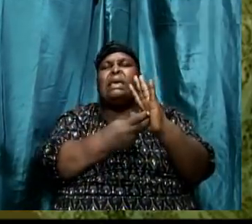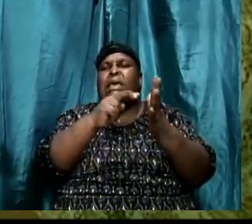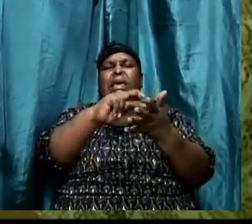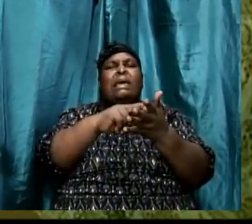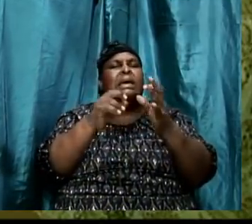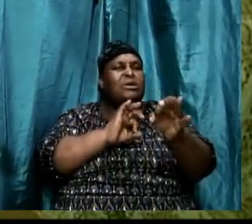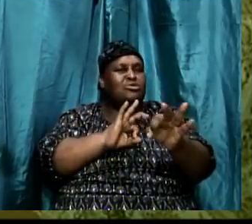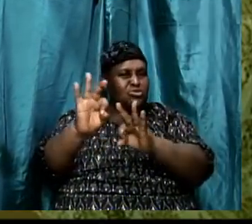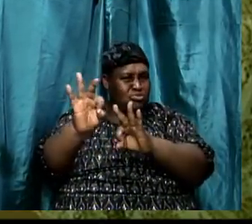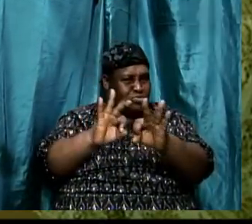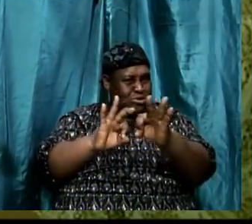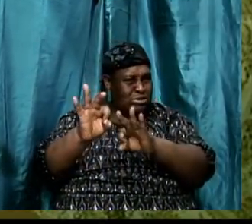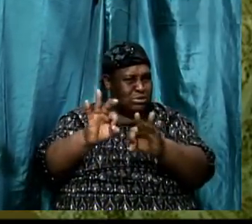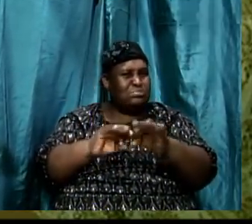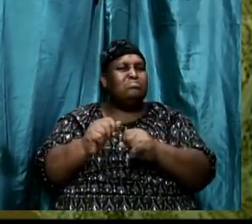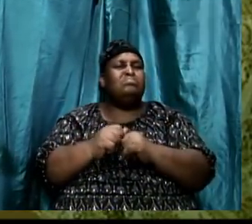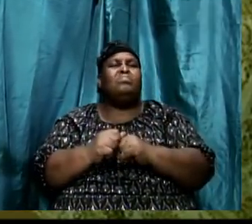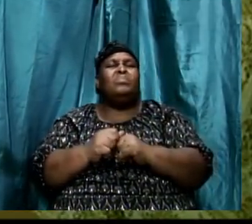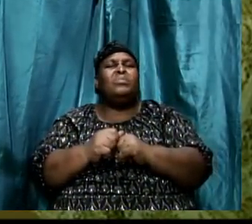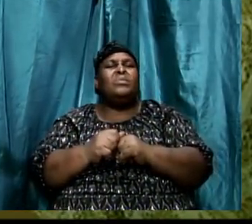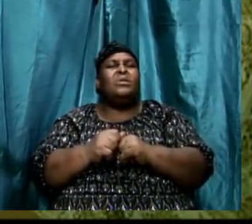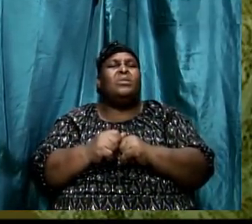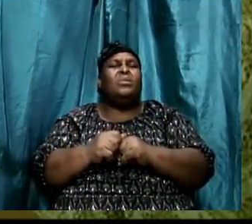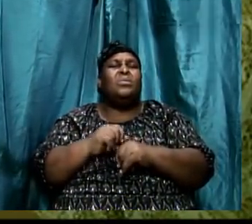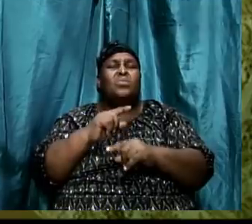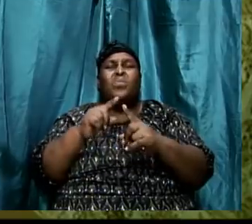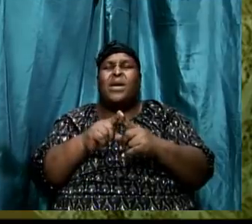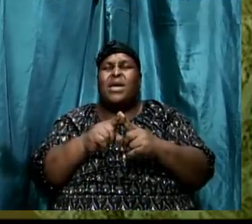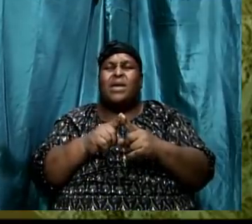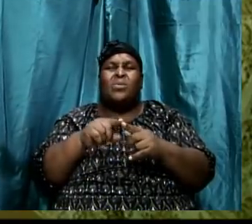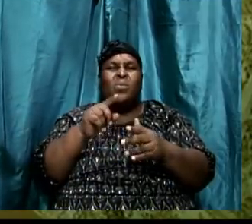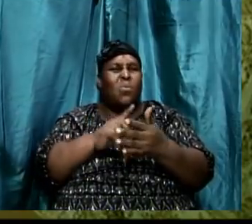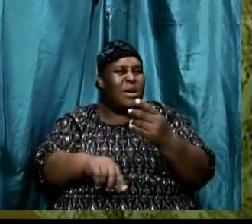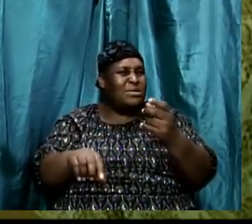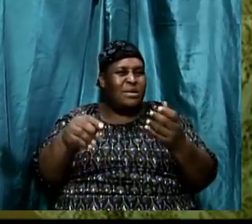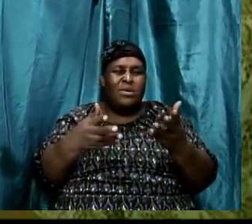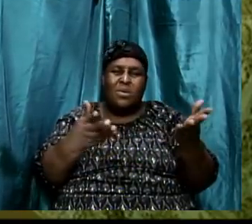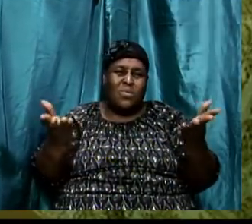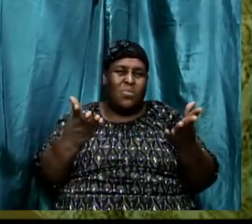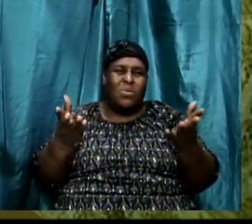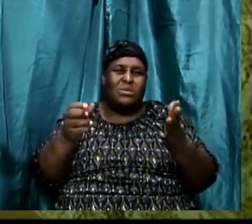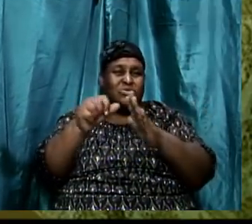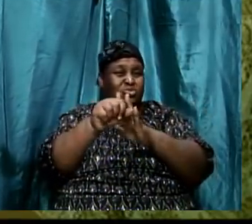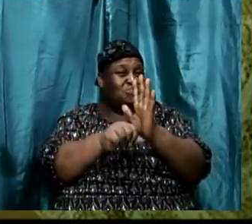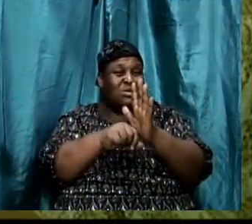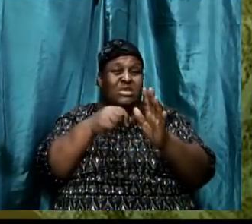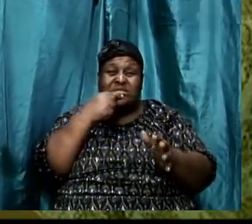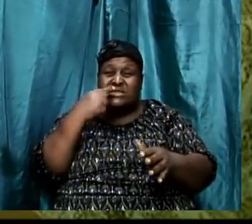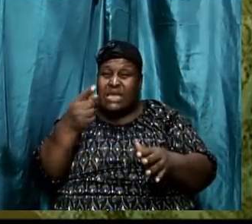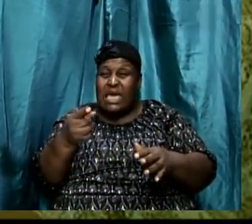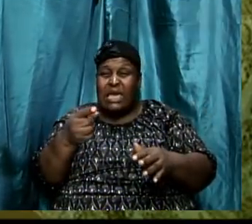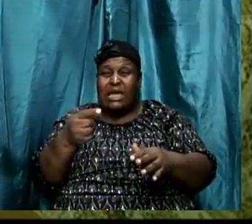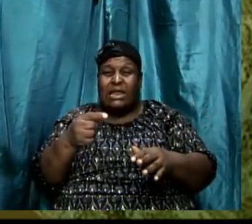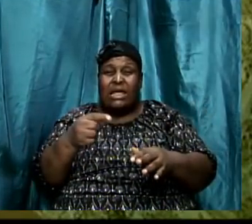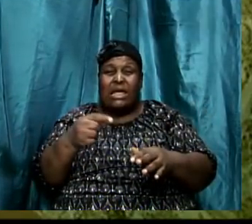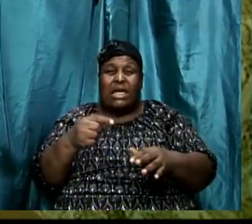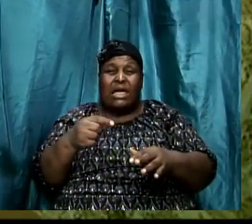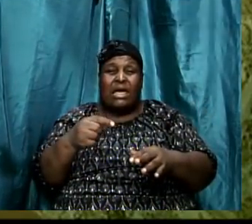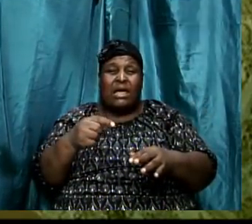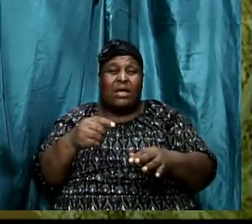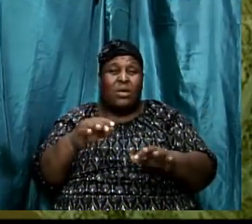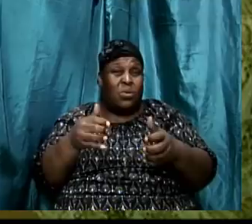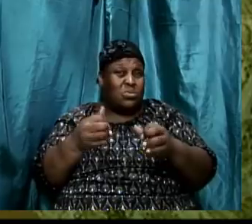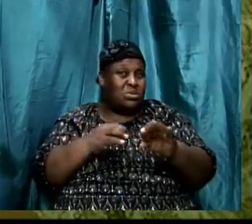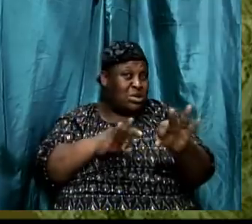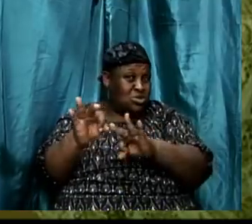interpretation. So we look at what the scripture is saying and what does it mean, then we move down to application. How does it apply to